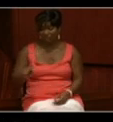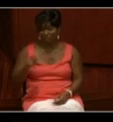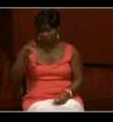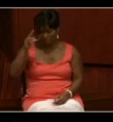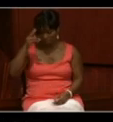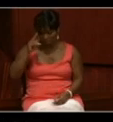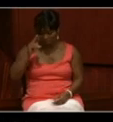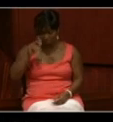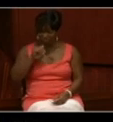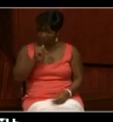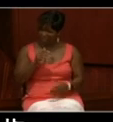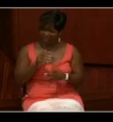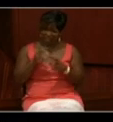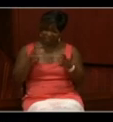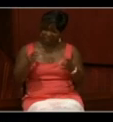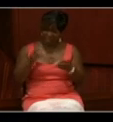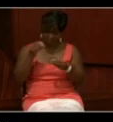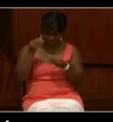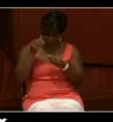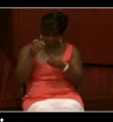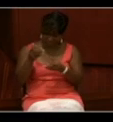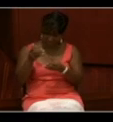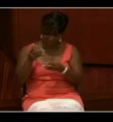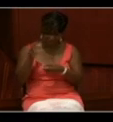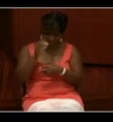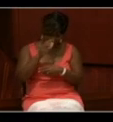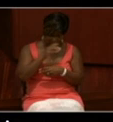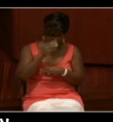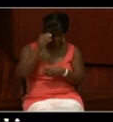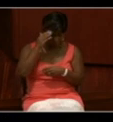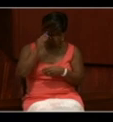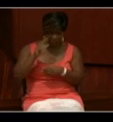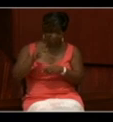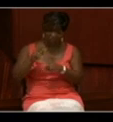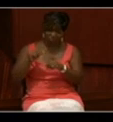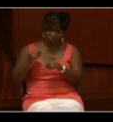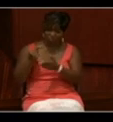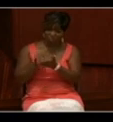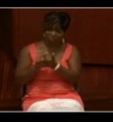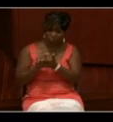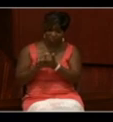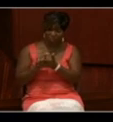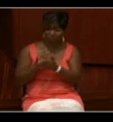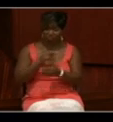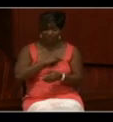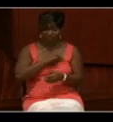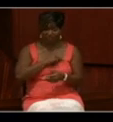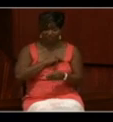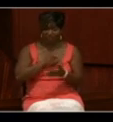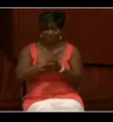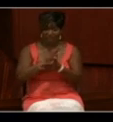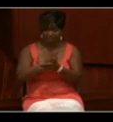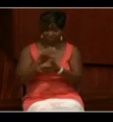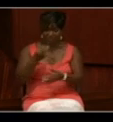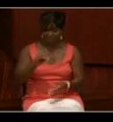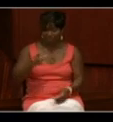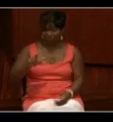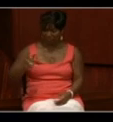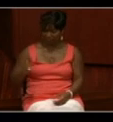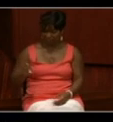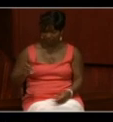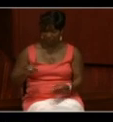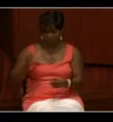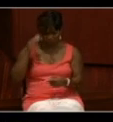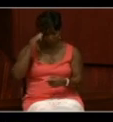I didn't have a lot of information when I first started. I knew that he graduated from the Naval Academy in 1927. I knew that he served on